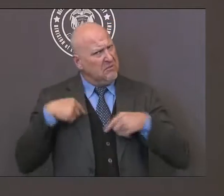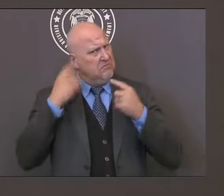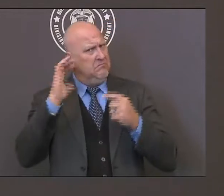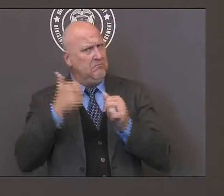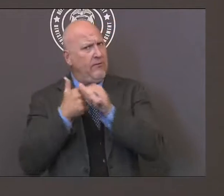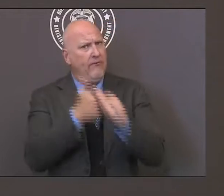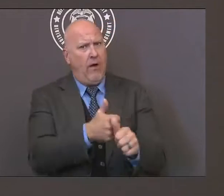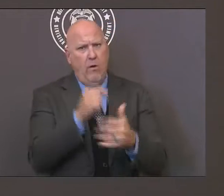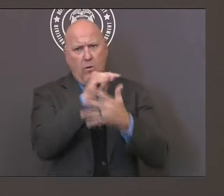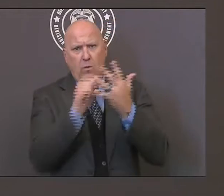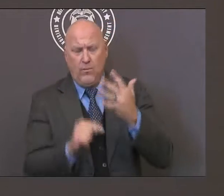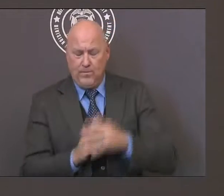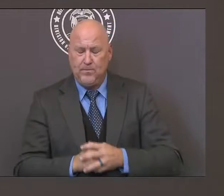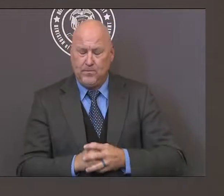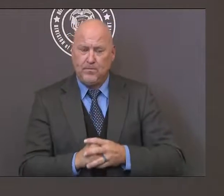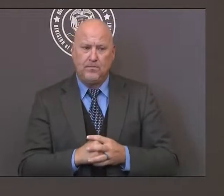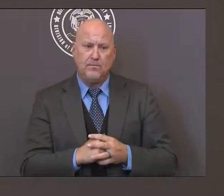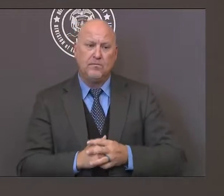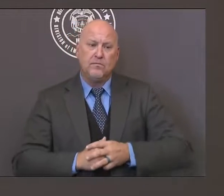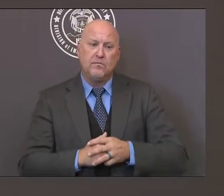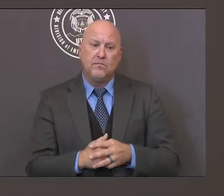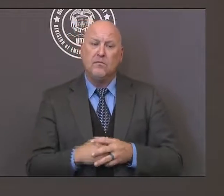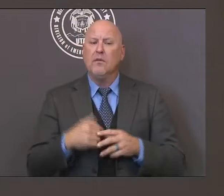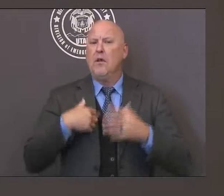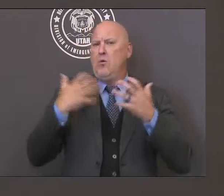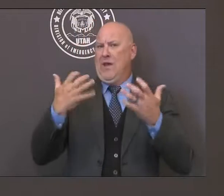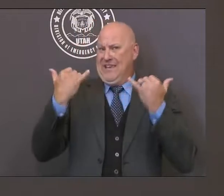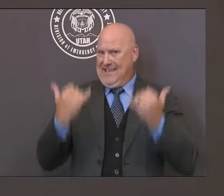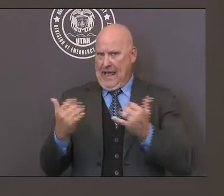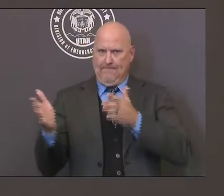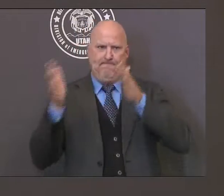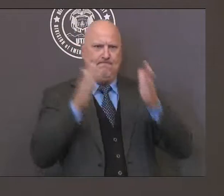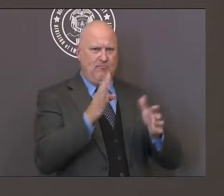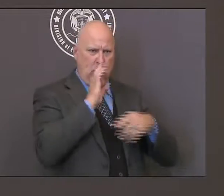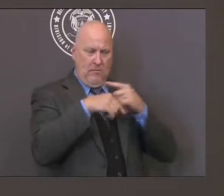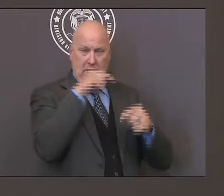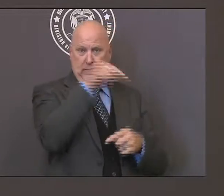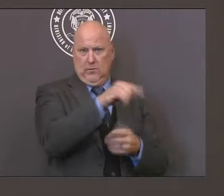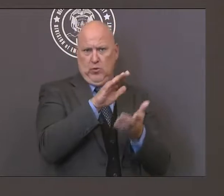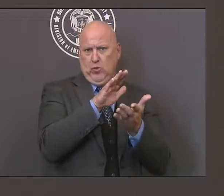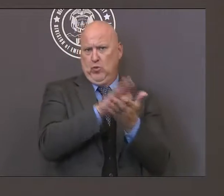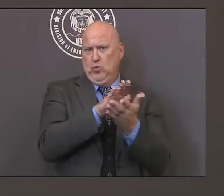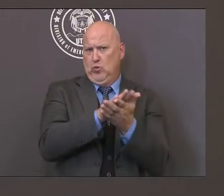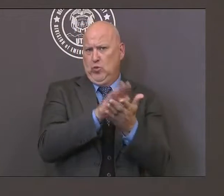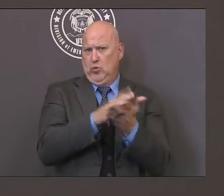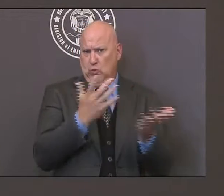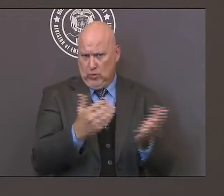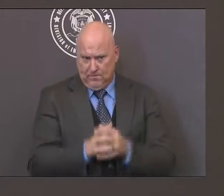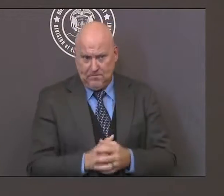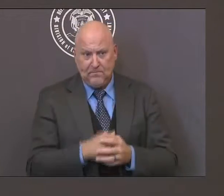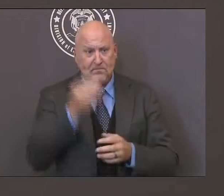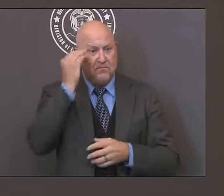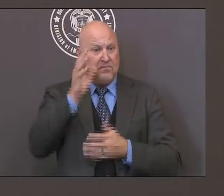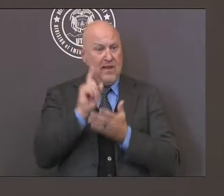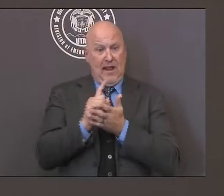so I want to talk about schools for a moment last week we released a COVID-19 school manual with information